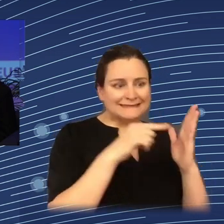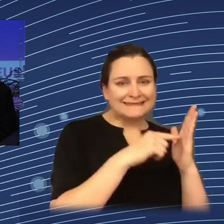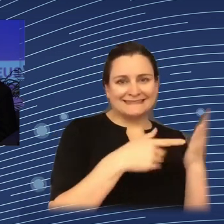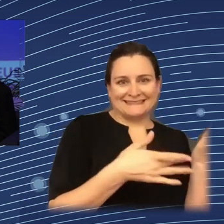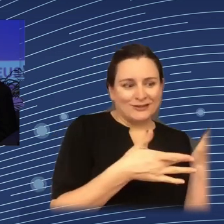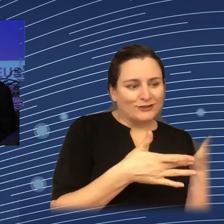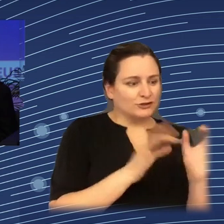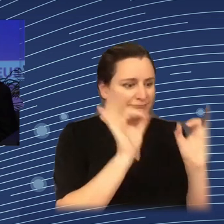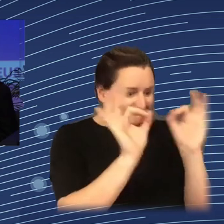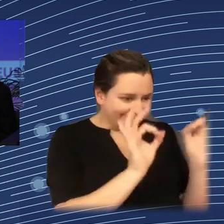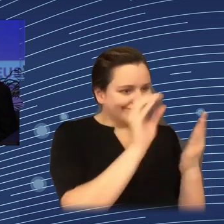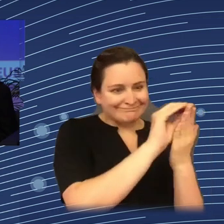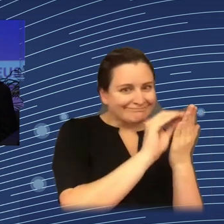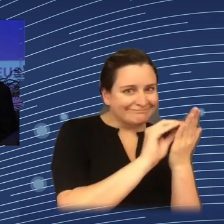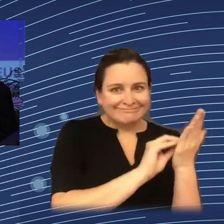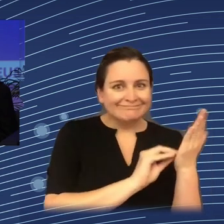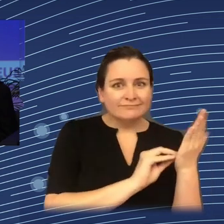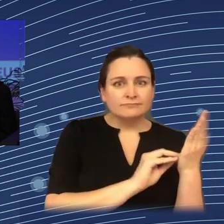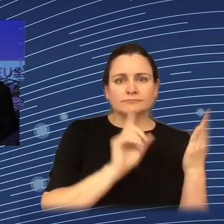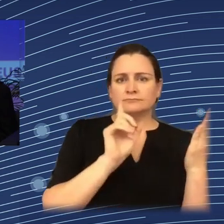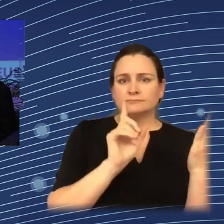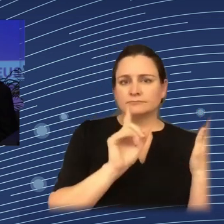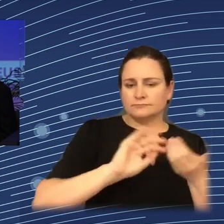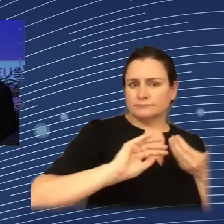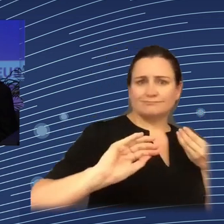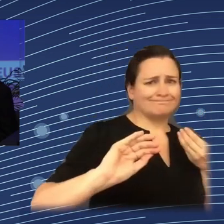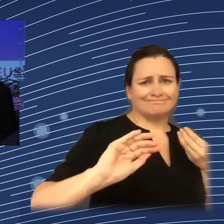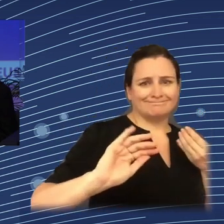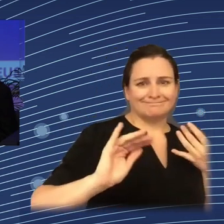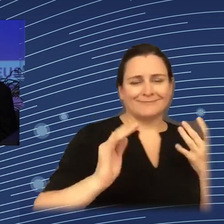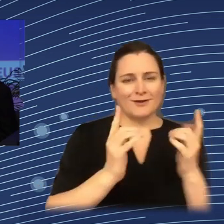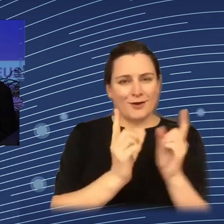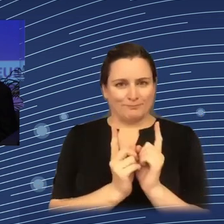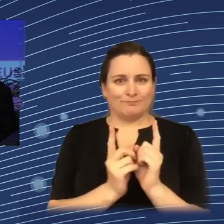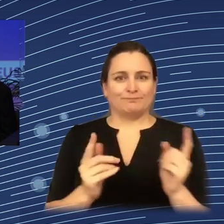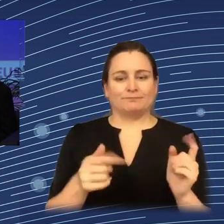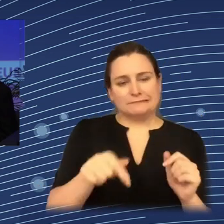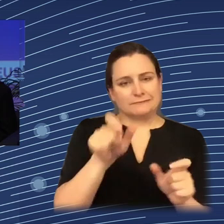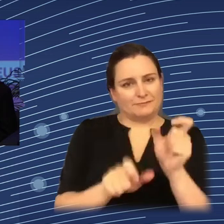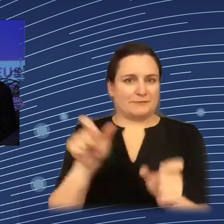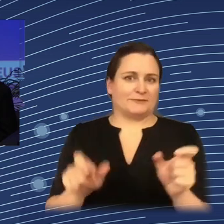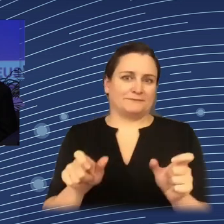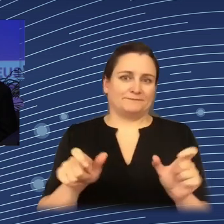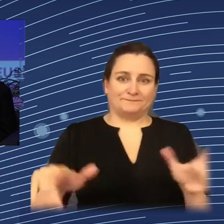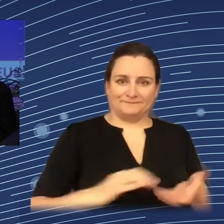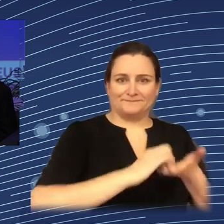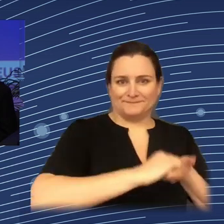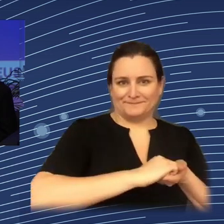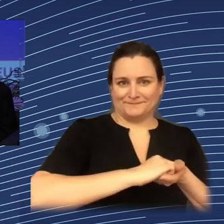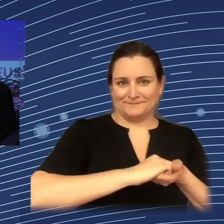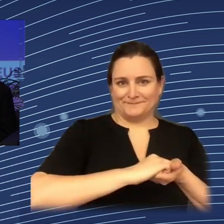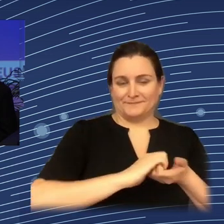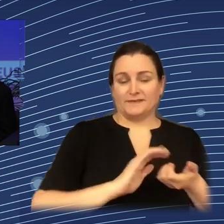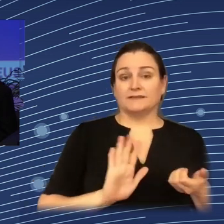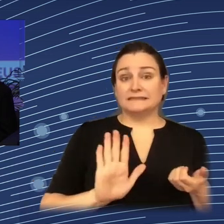central to understanding a problem and therefore a situation and a context, but they are also central to